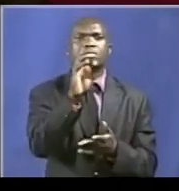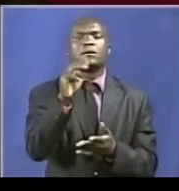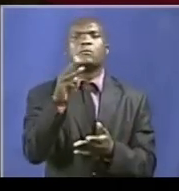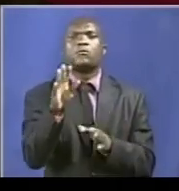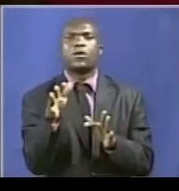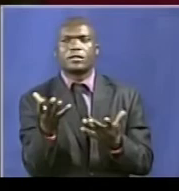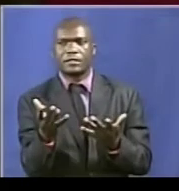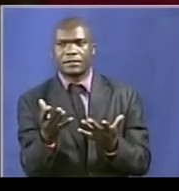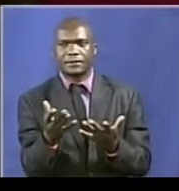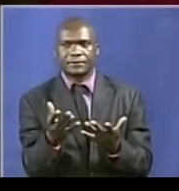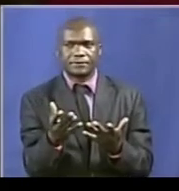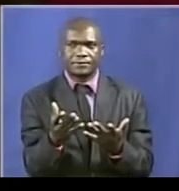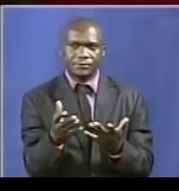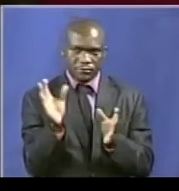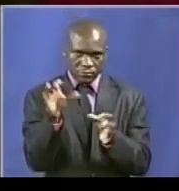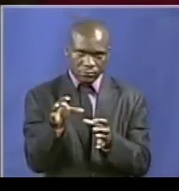Why?